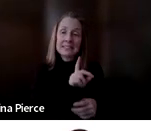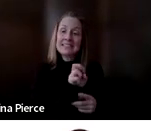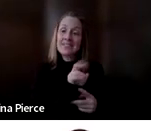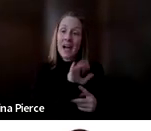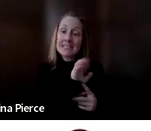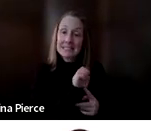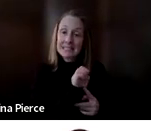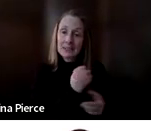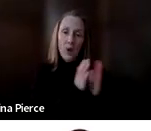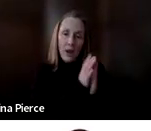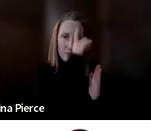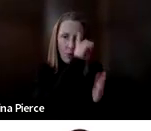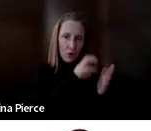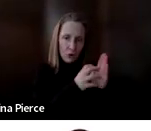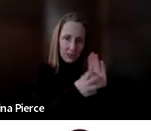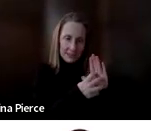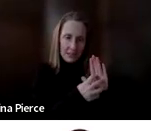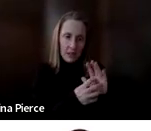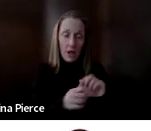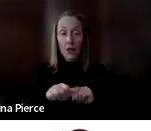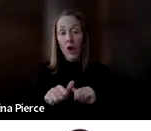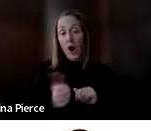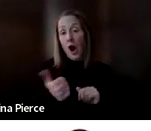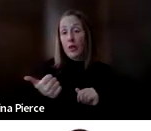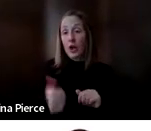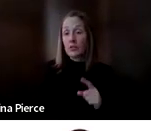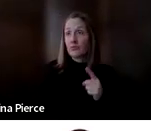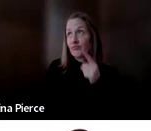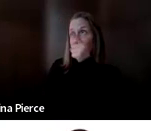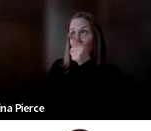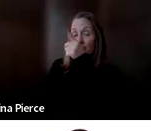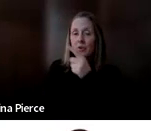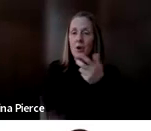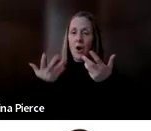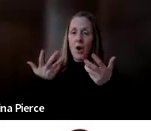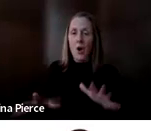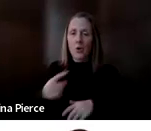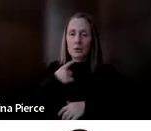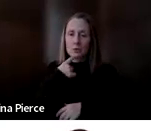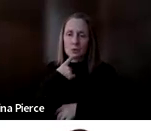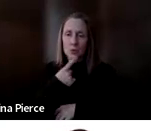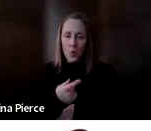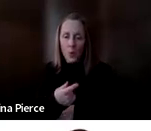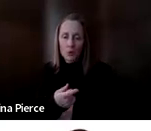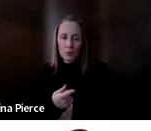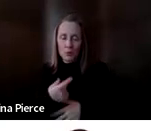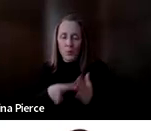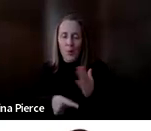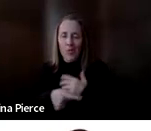on them because their other AAC, their gestures, already communicated to you what they want. Now, there's a lot of